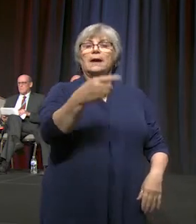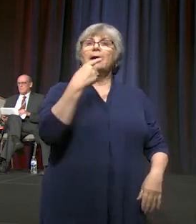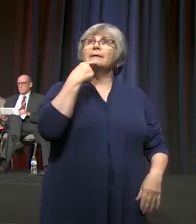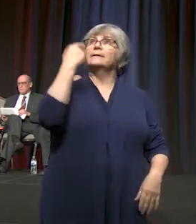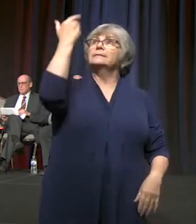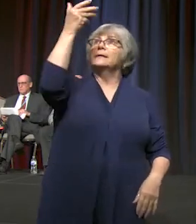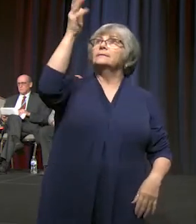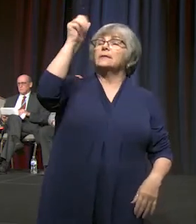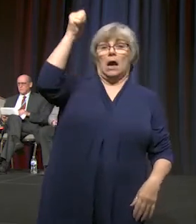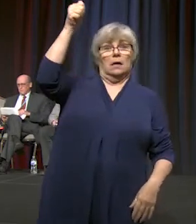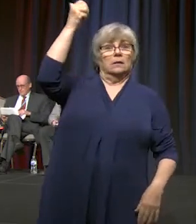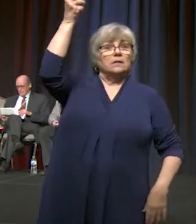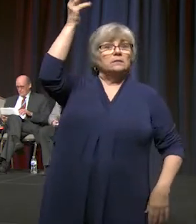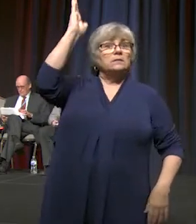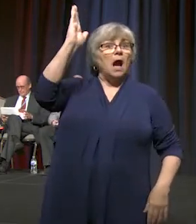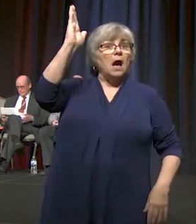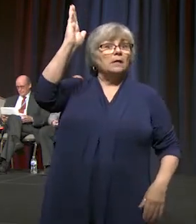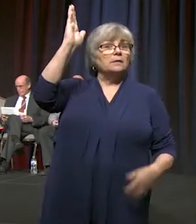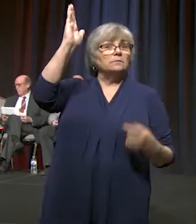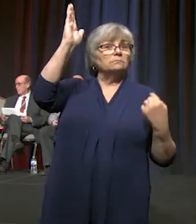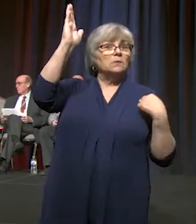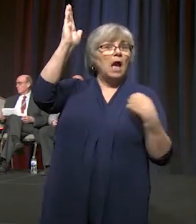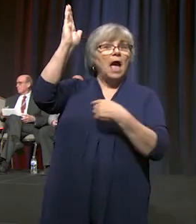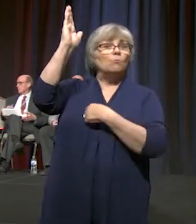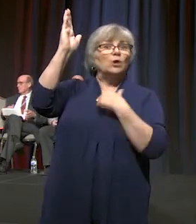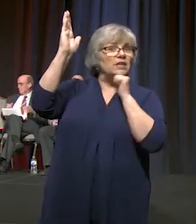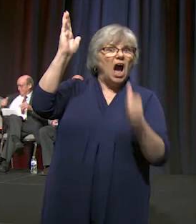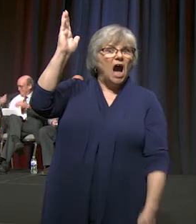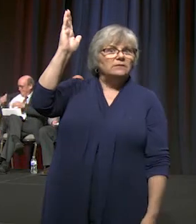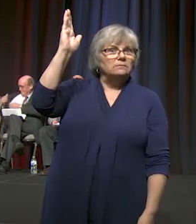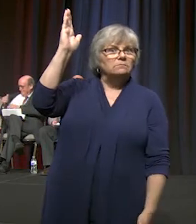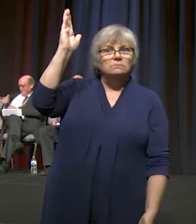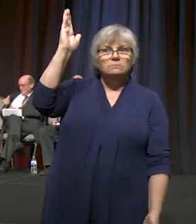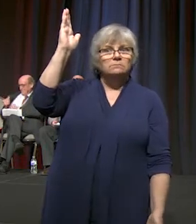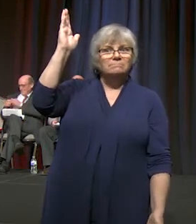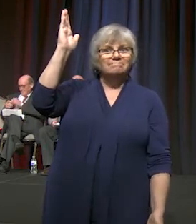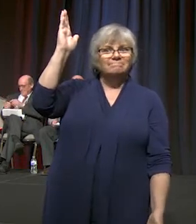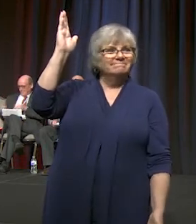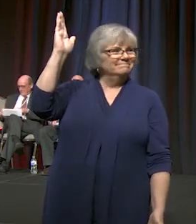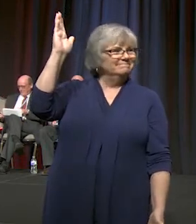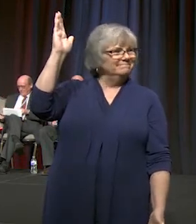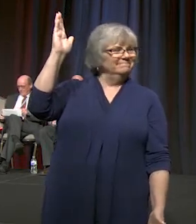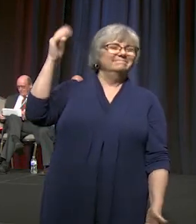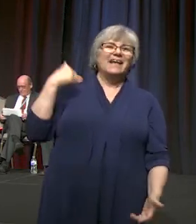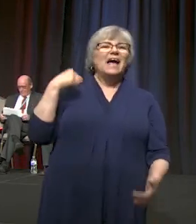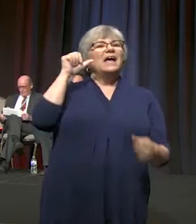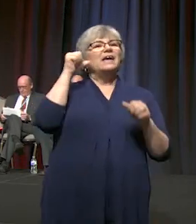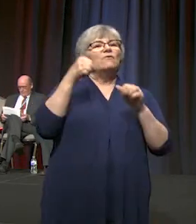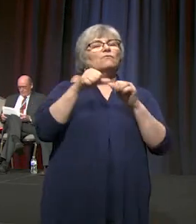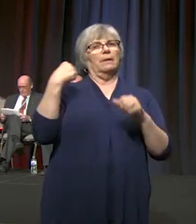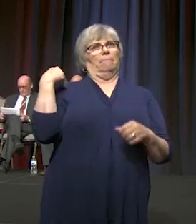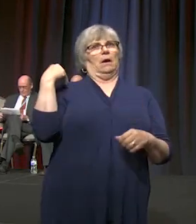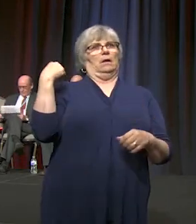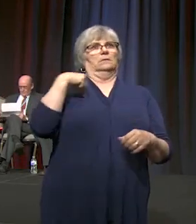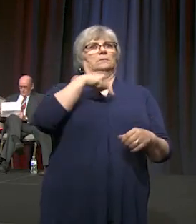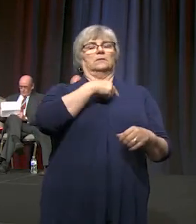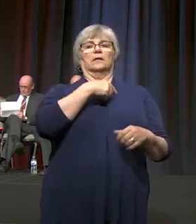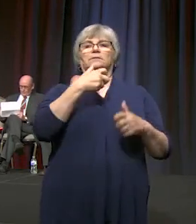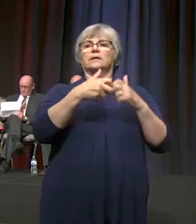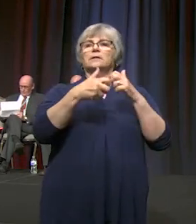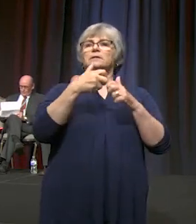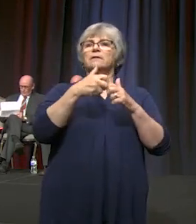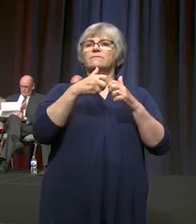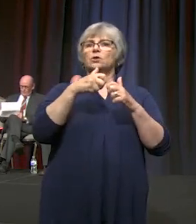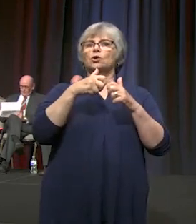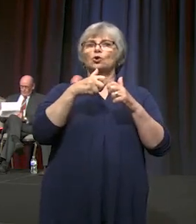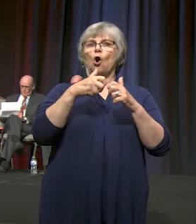God is God and we are not. It reminds us that in the difficult waters